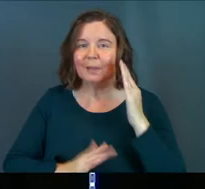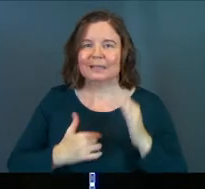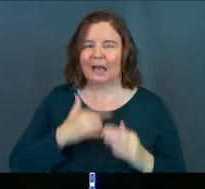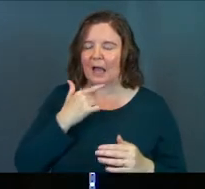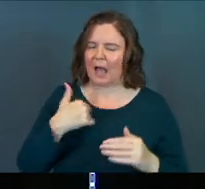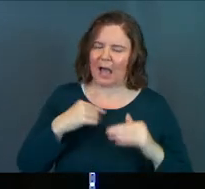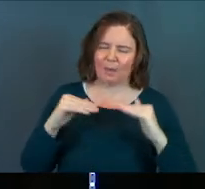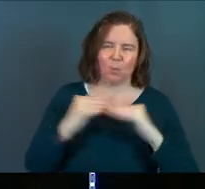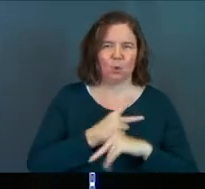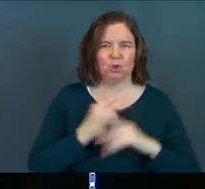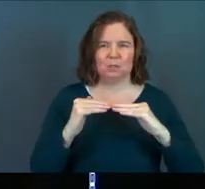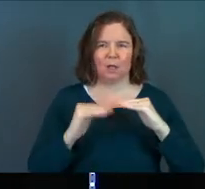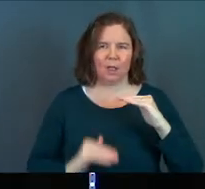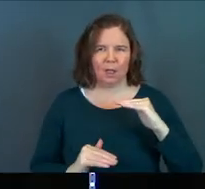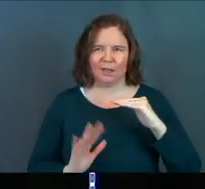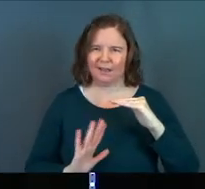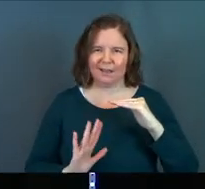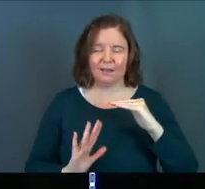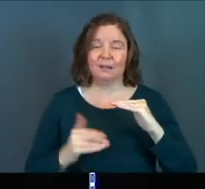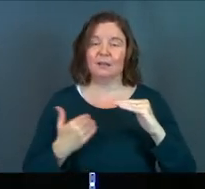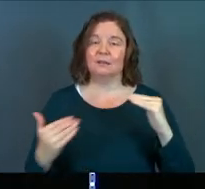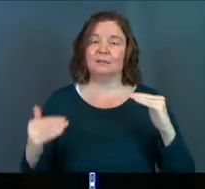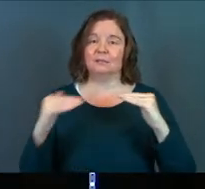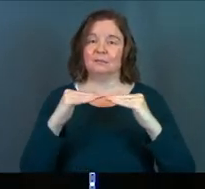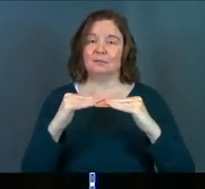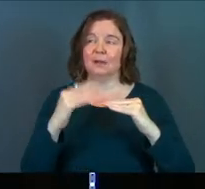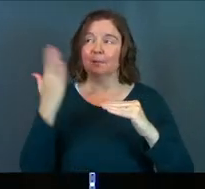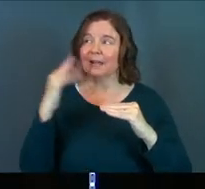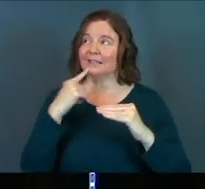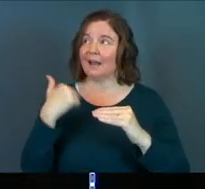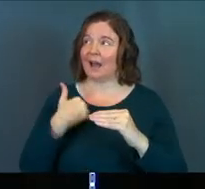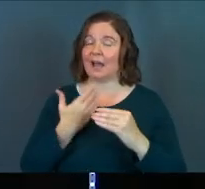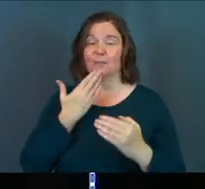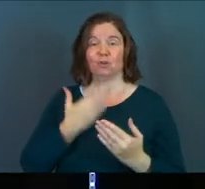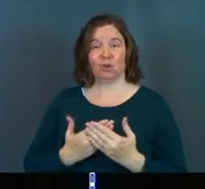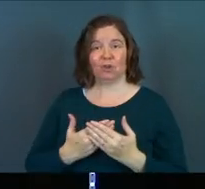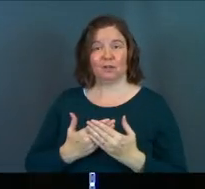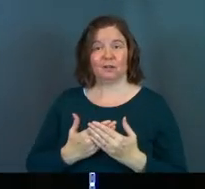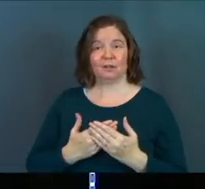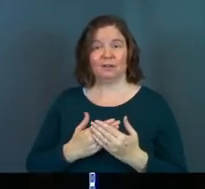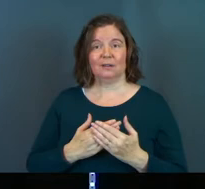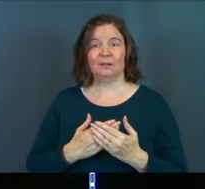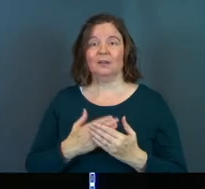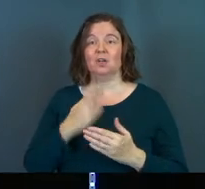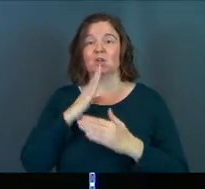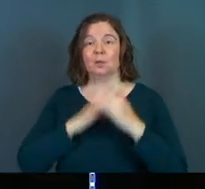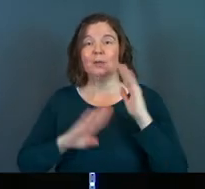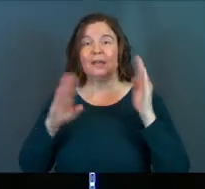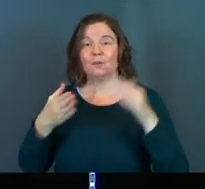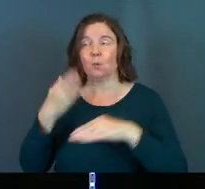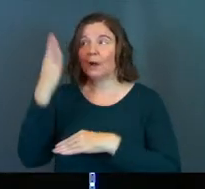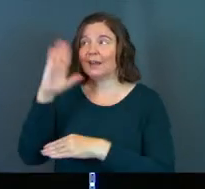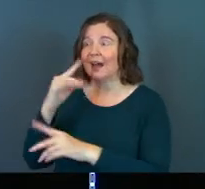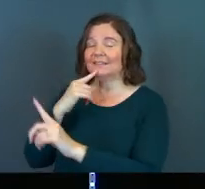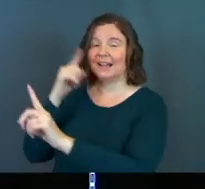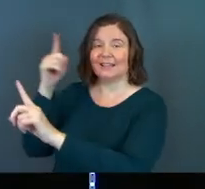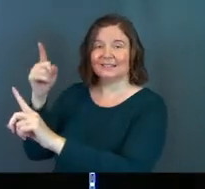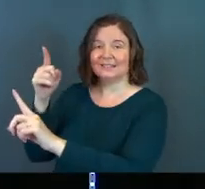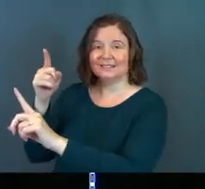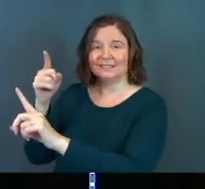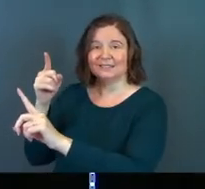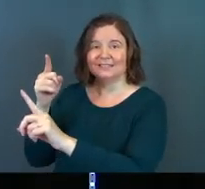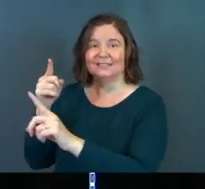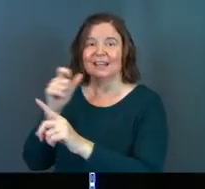I'm, I'm worse than humility is saying God says I am good. Humility is focusing on what God says, not what we say, not what the world says